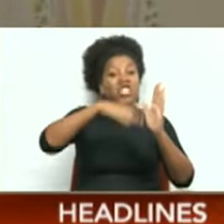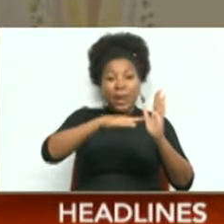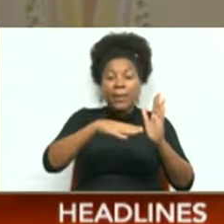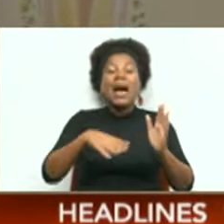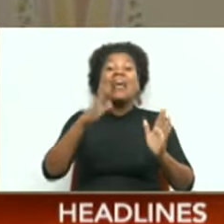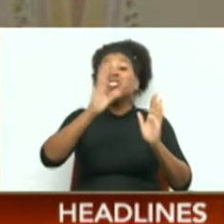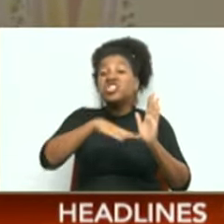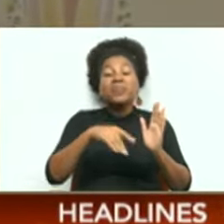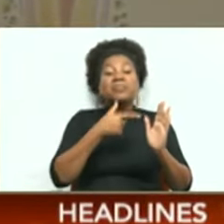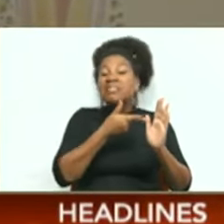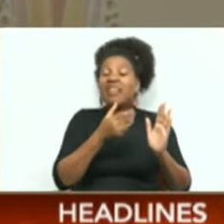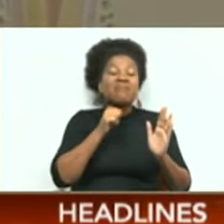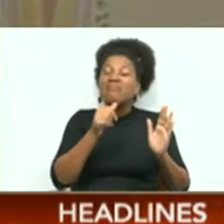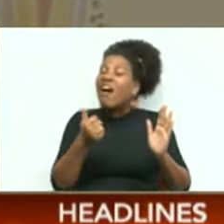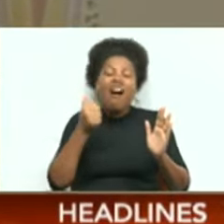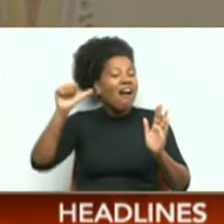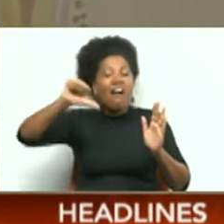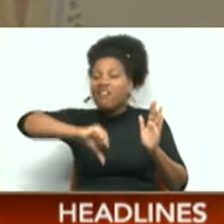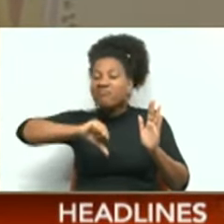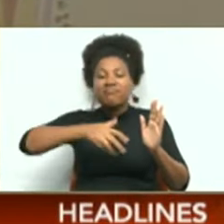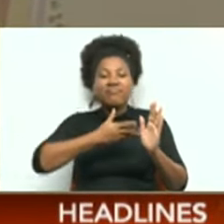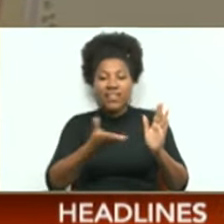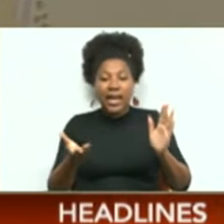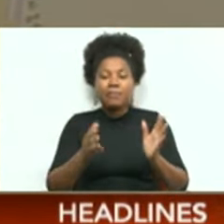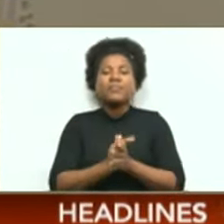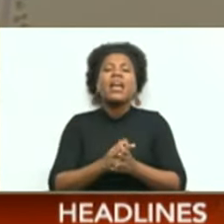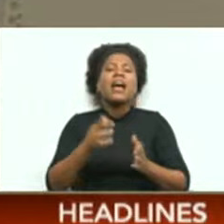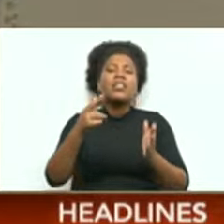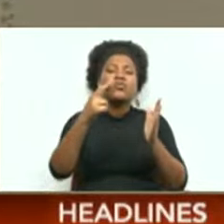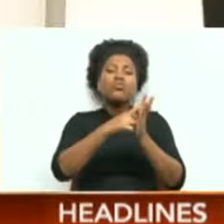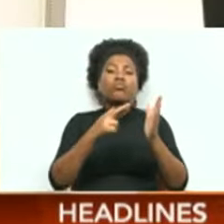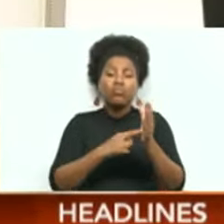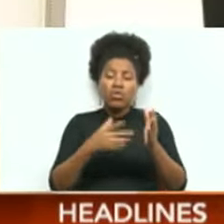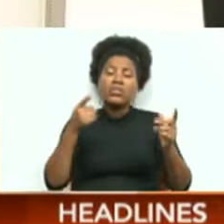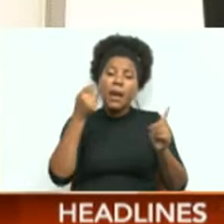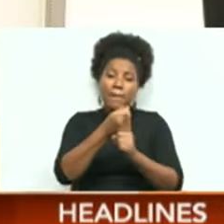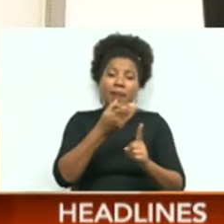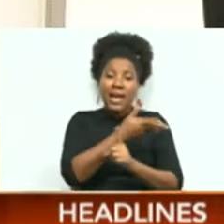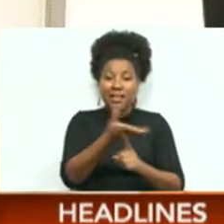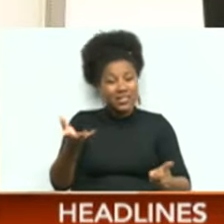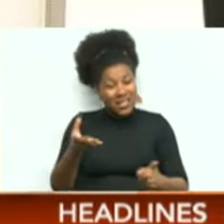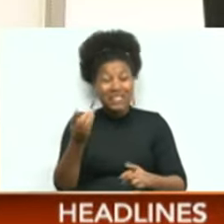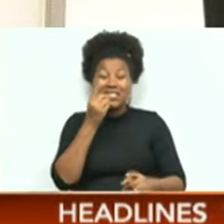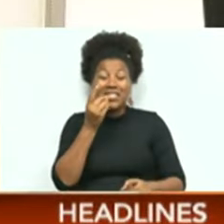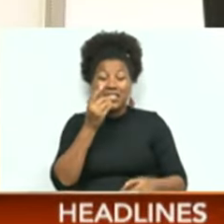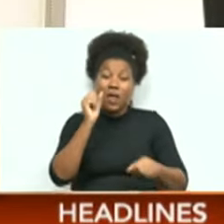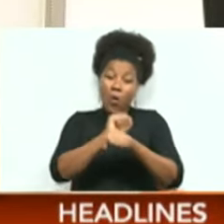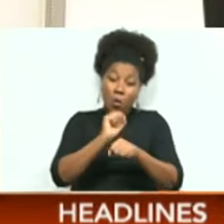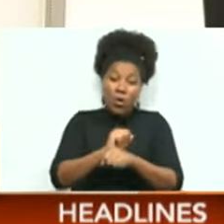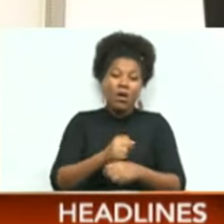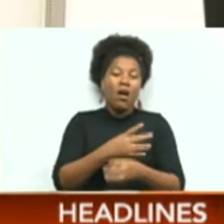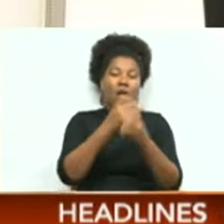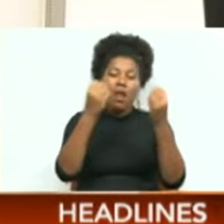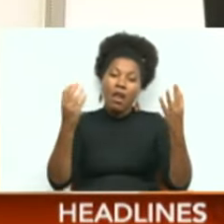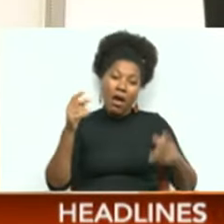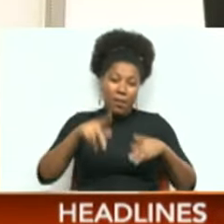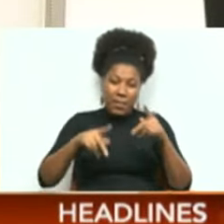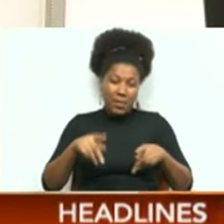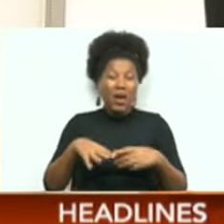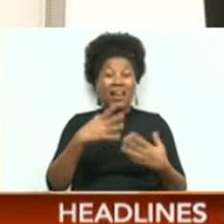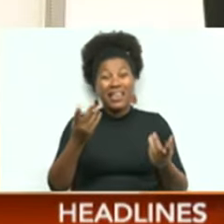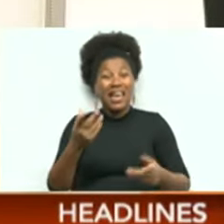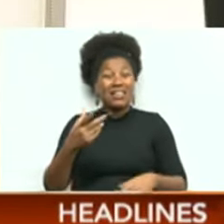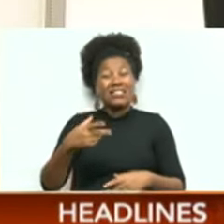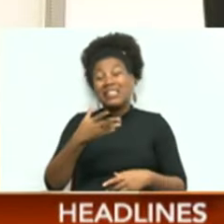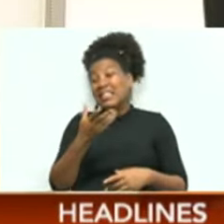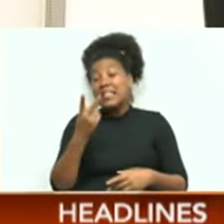This, the Dental Association warns, applies especially to cheap dental work. A lot of citizens are getting fooled by the prices because they are